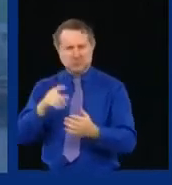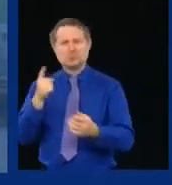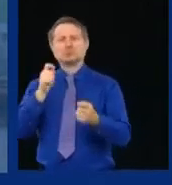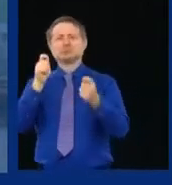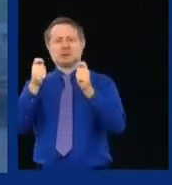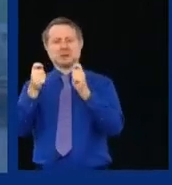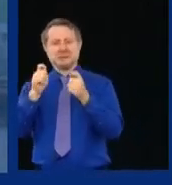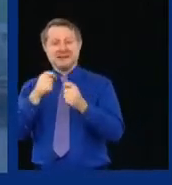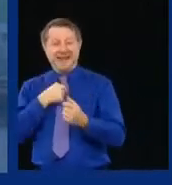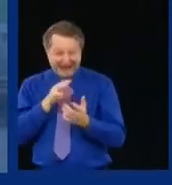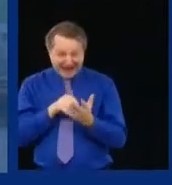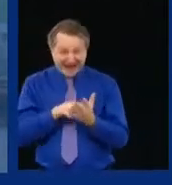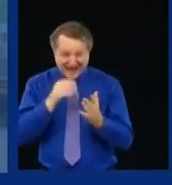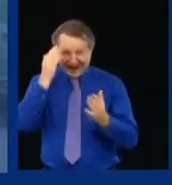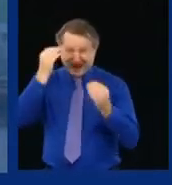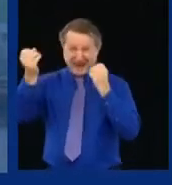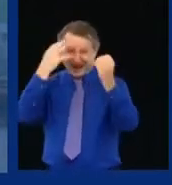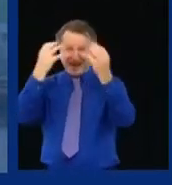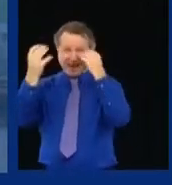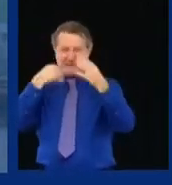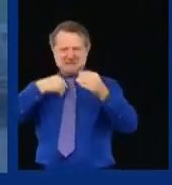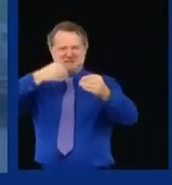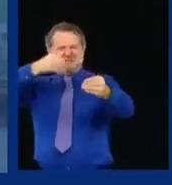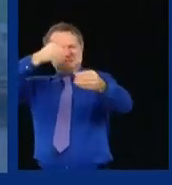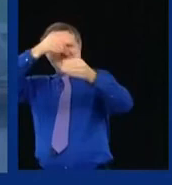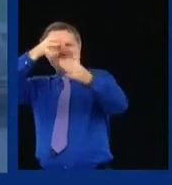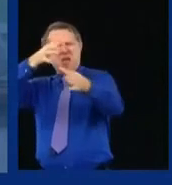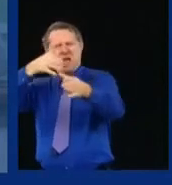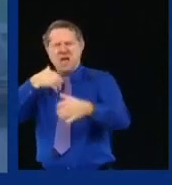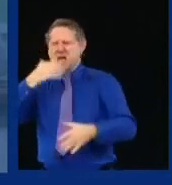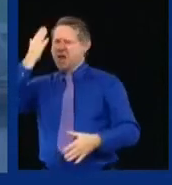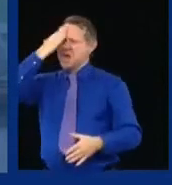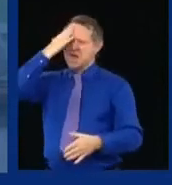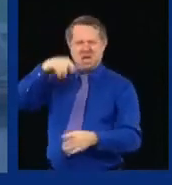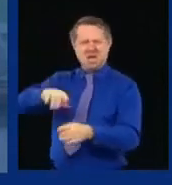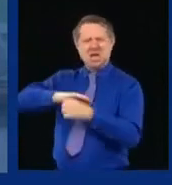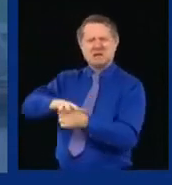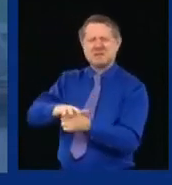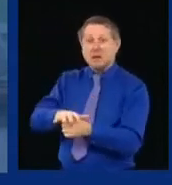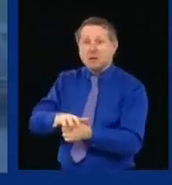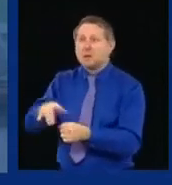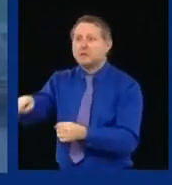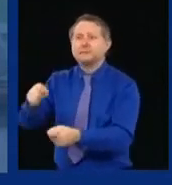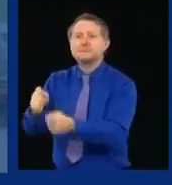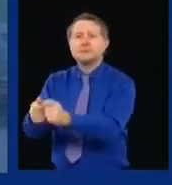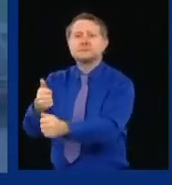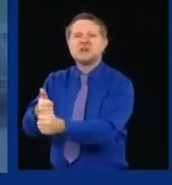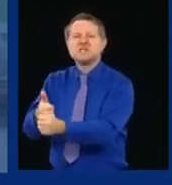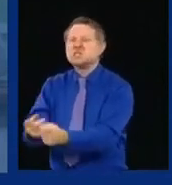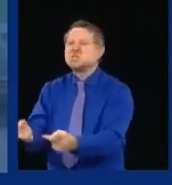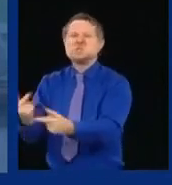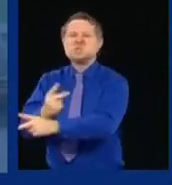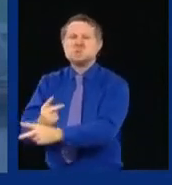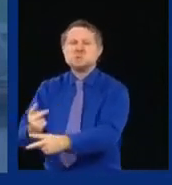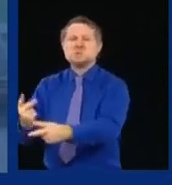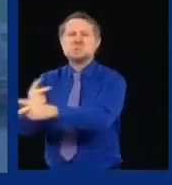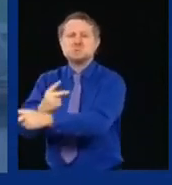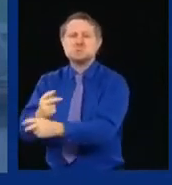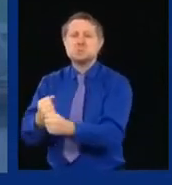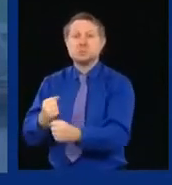more the facts change, and the worse it gets. There has been no news since we started this